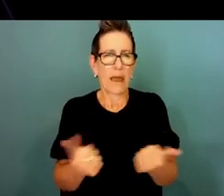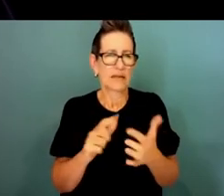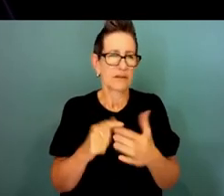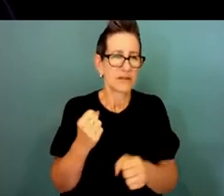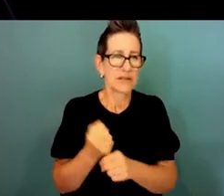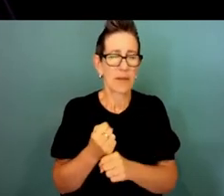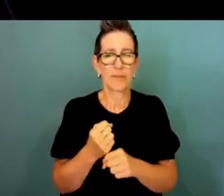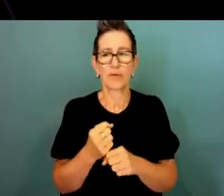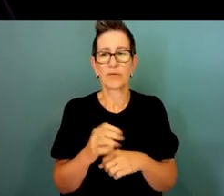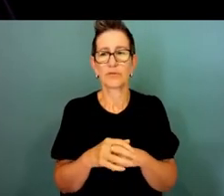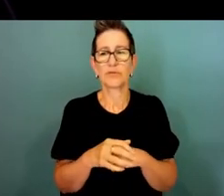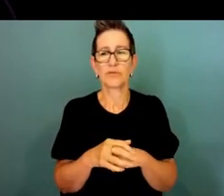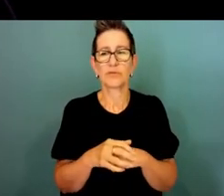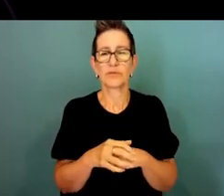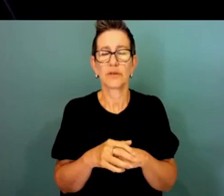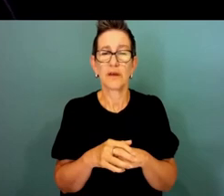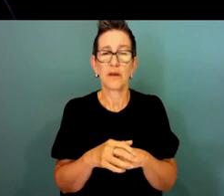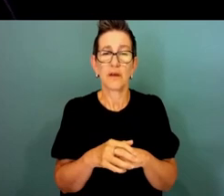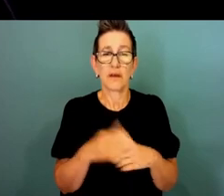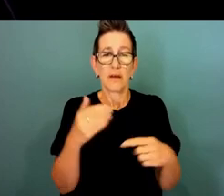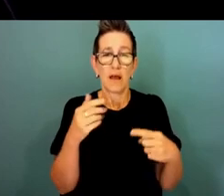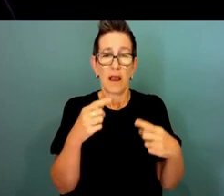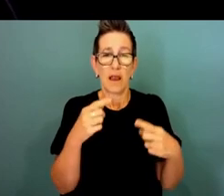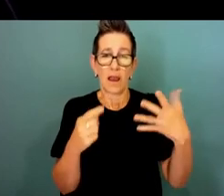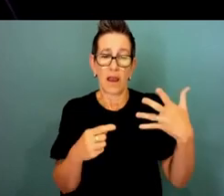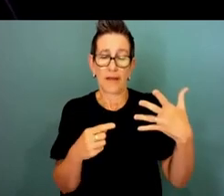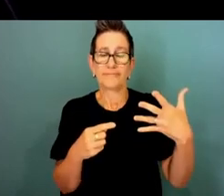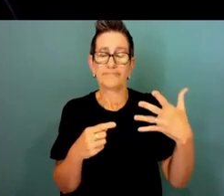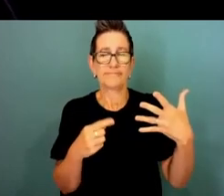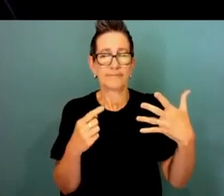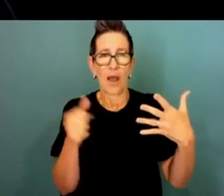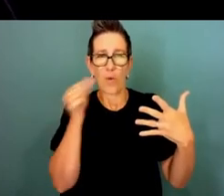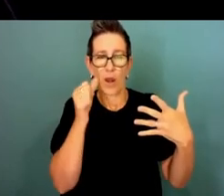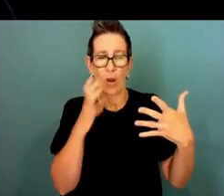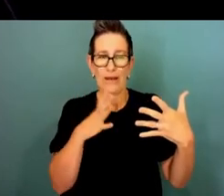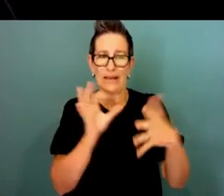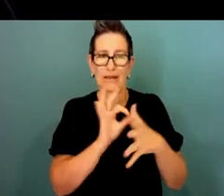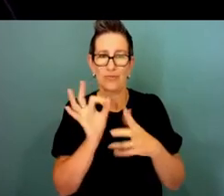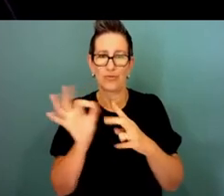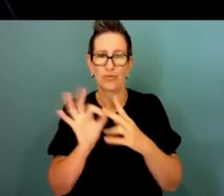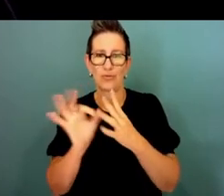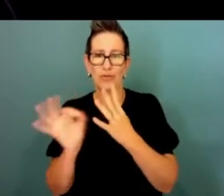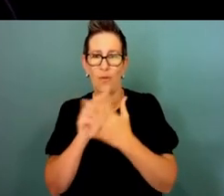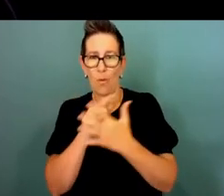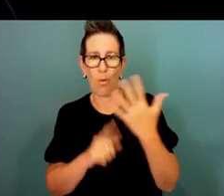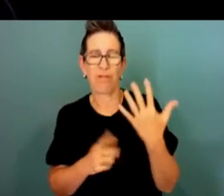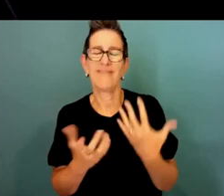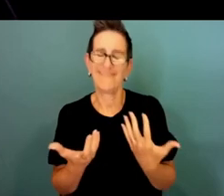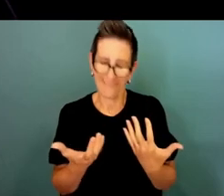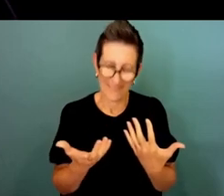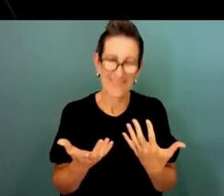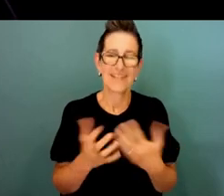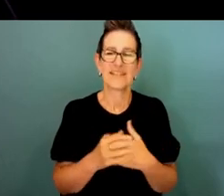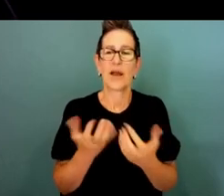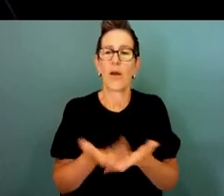could be improved and we need to get out there and do better in that space as well and every part of the sector as well should look at how they're responding